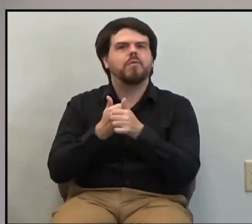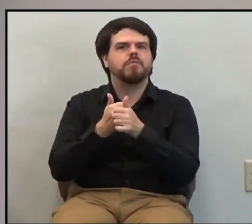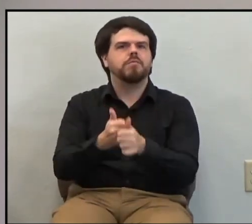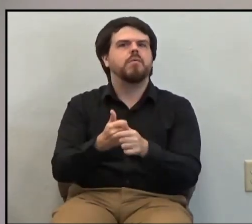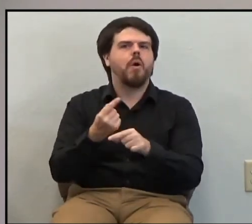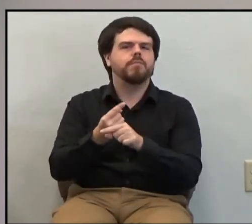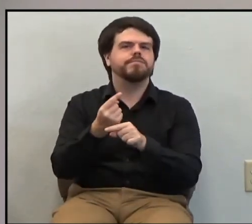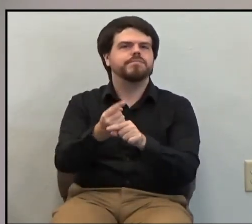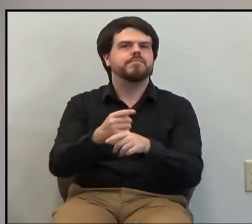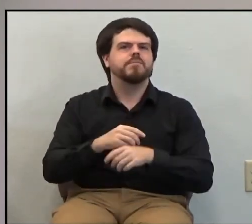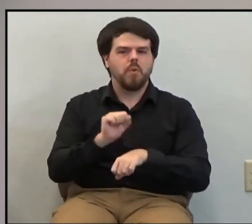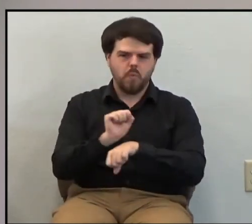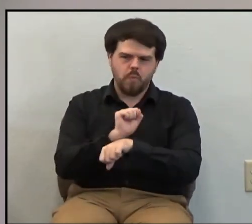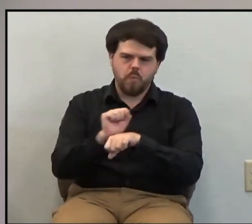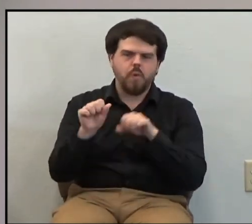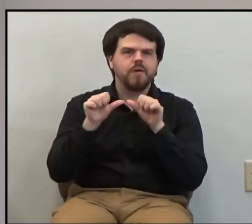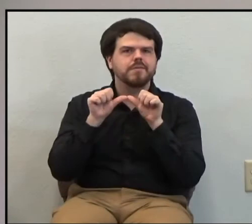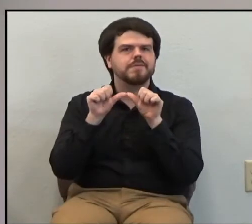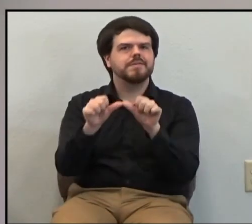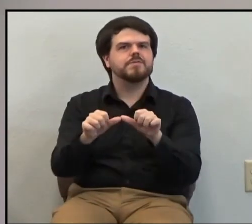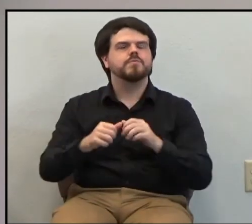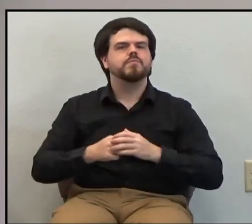The work must continue.